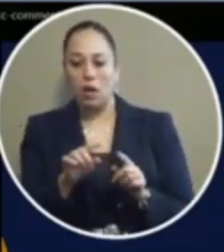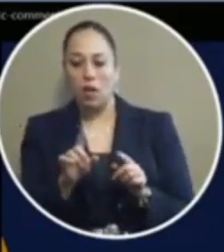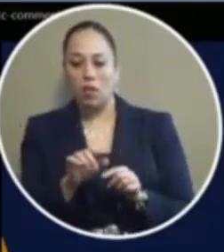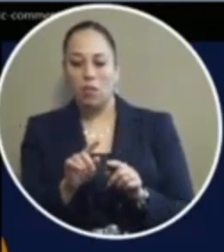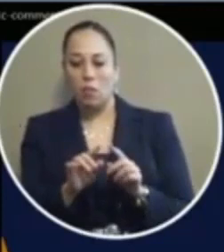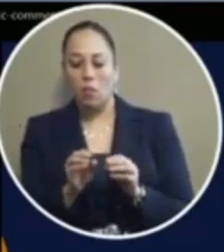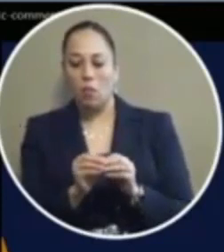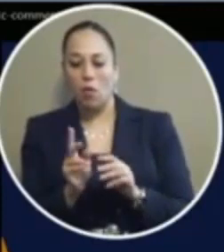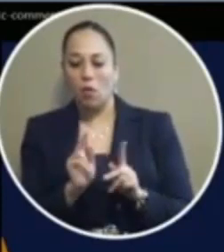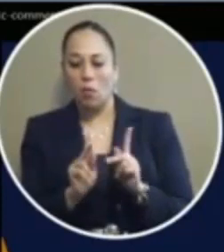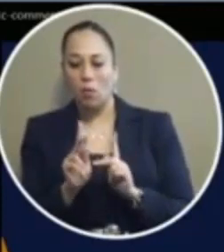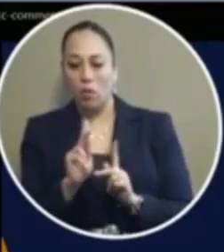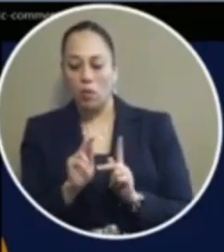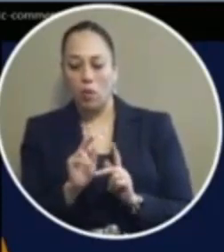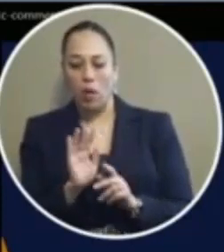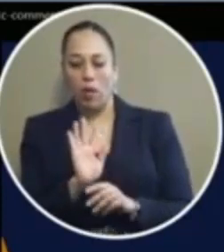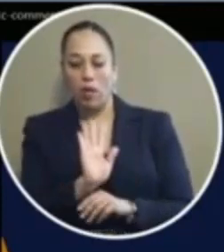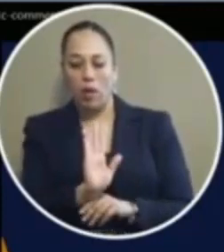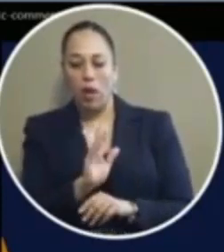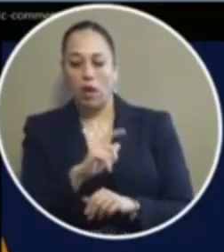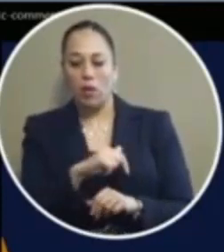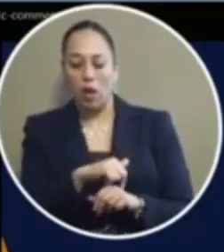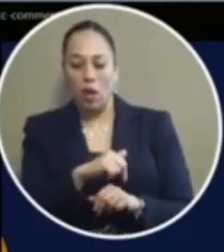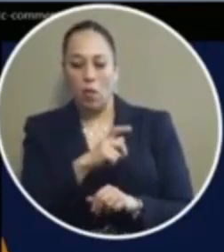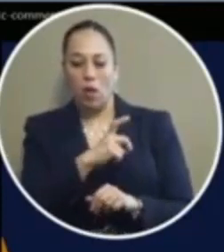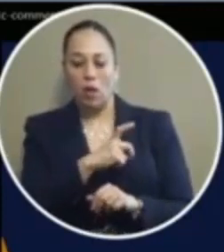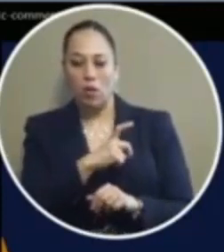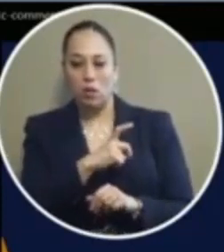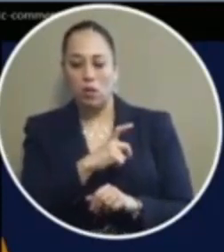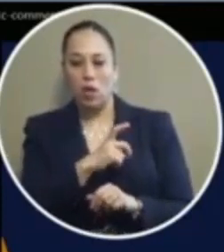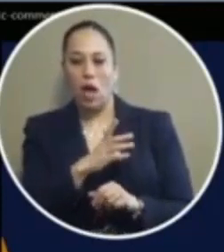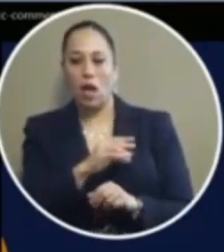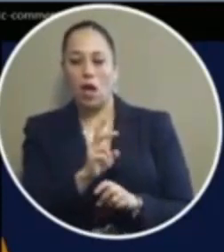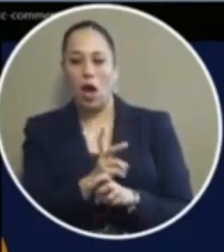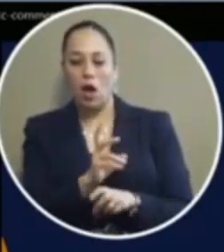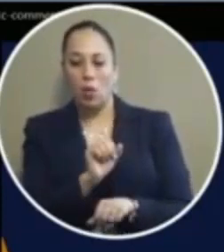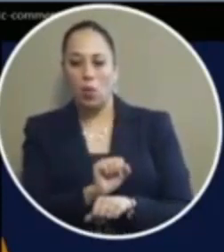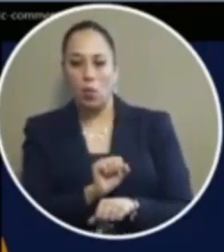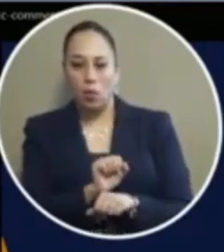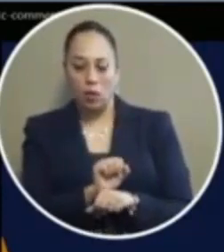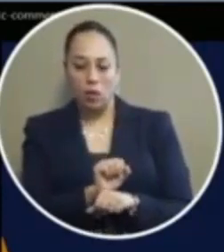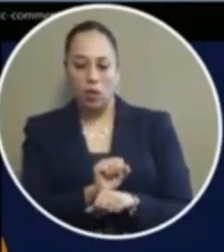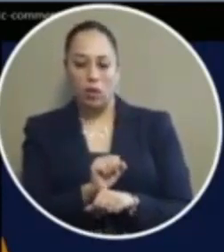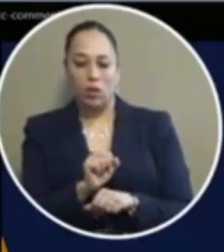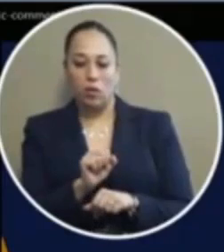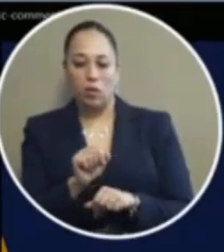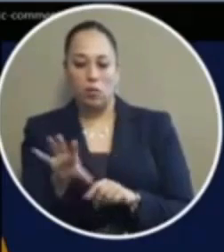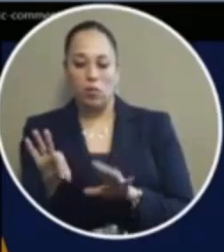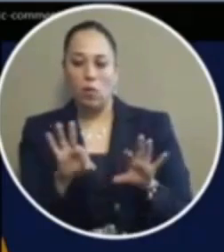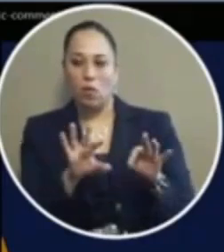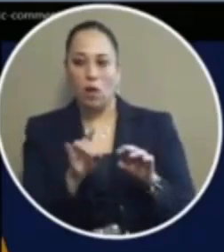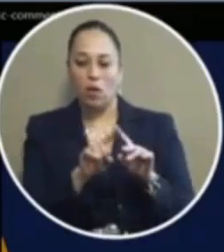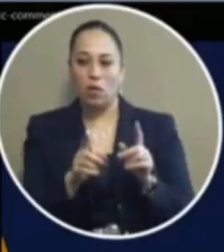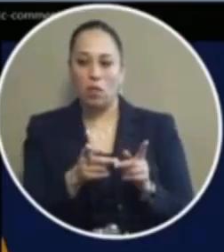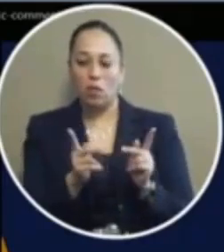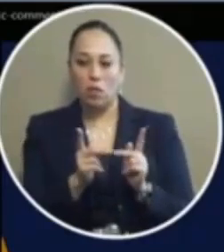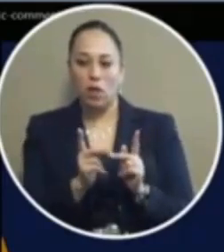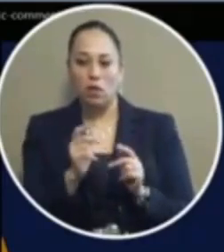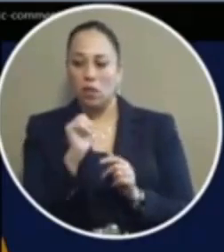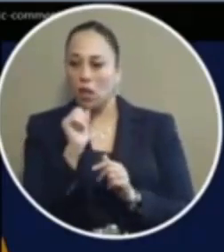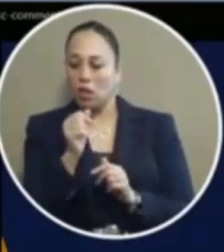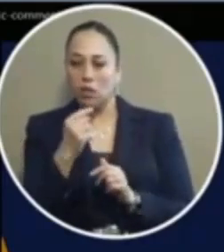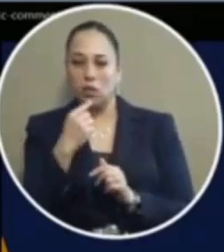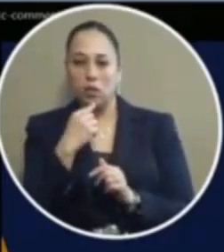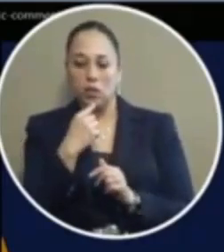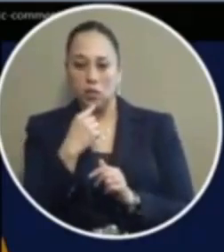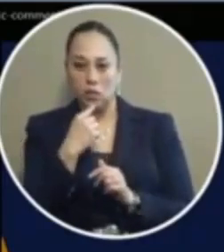their time meaning the police officers and efforts could be allocated elsewhere not to mention all